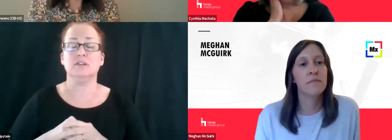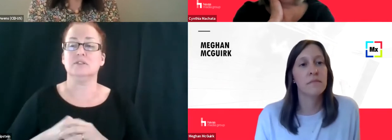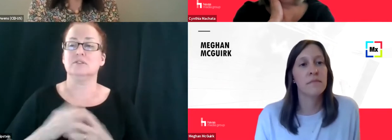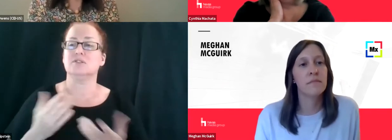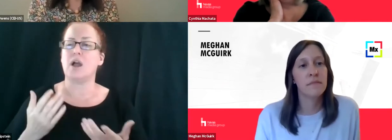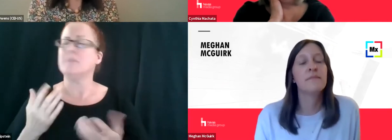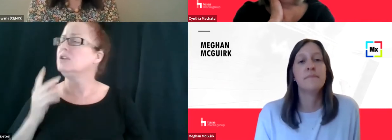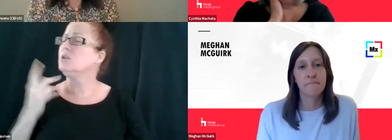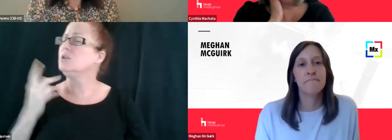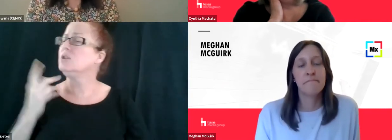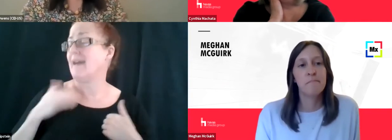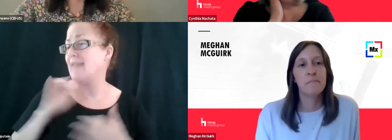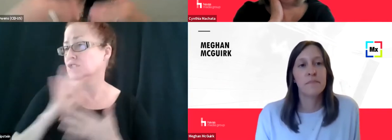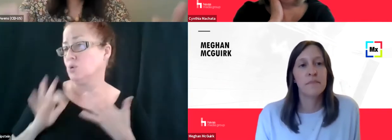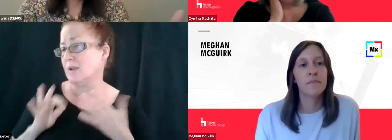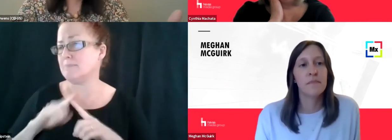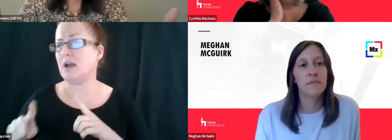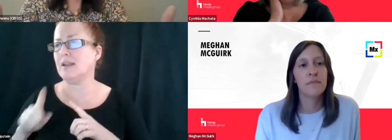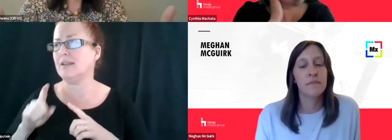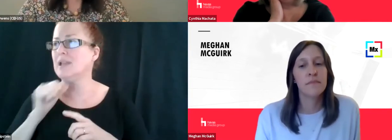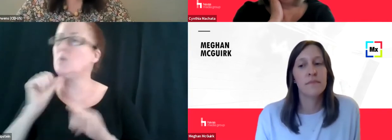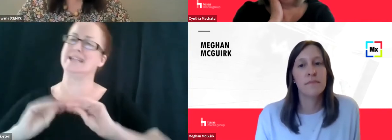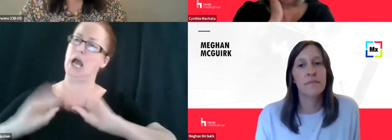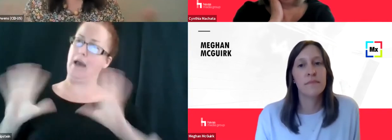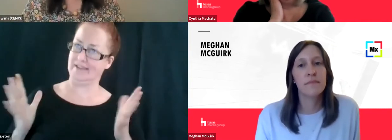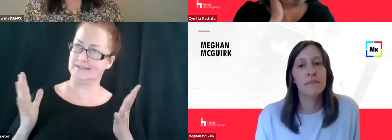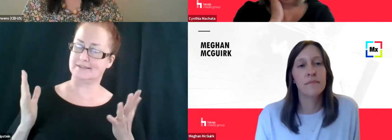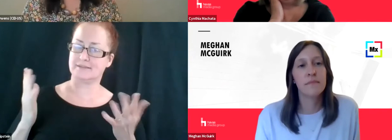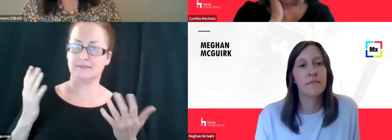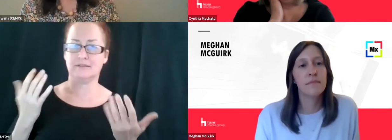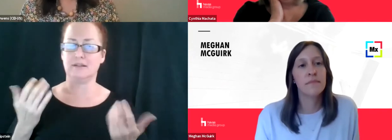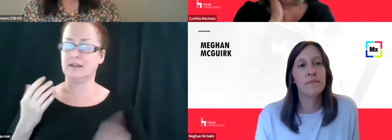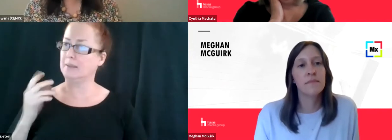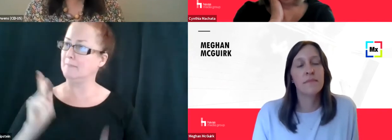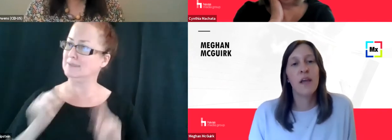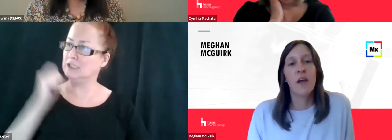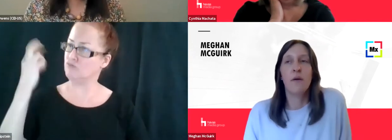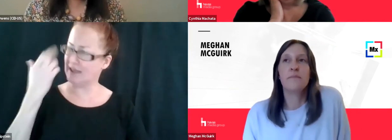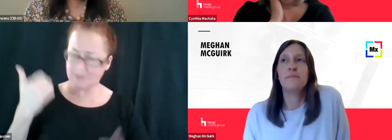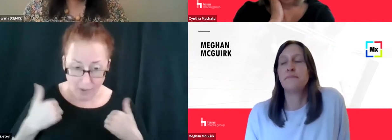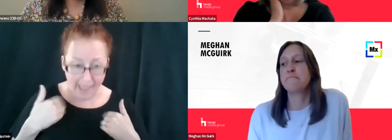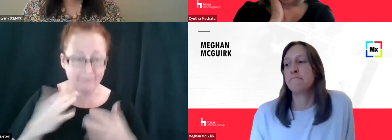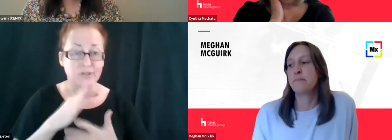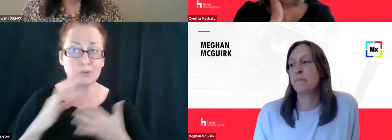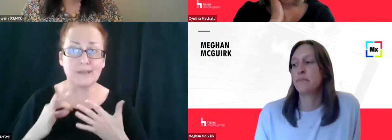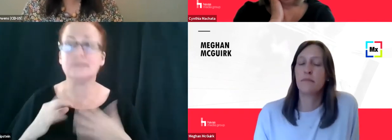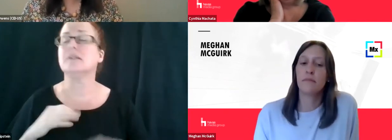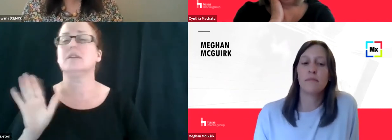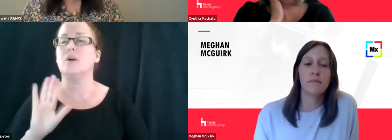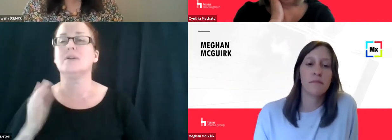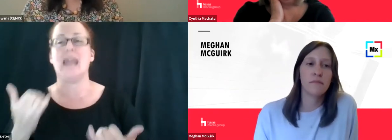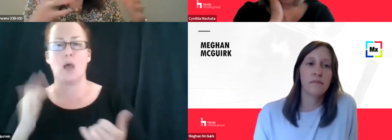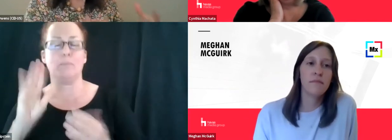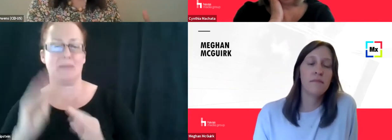always existed, but they didn't make it so obvious that people, oh, I have a choice. I didn't know. So, so there's a lot of, um,